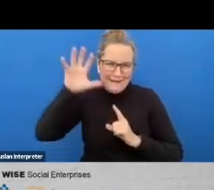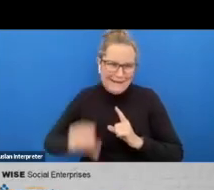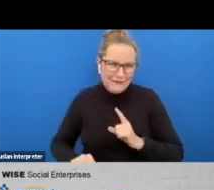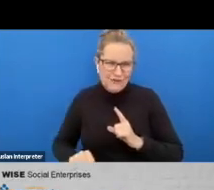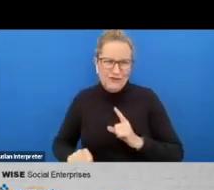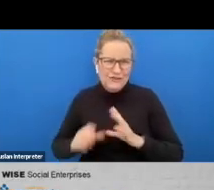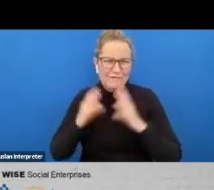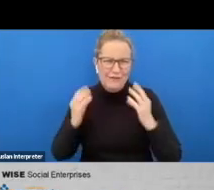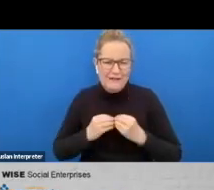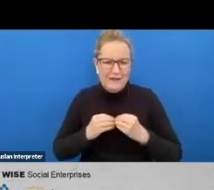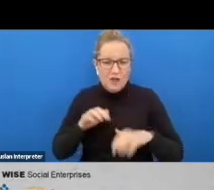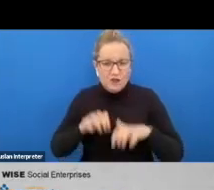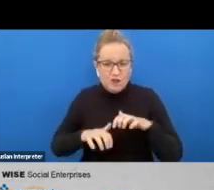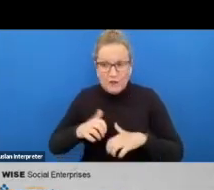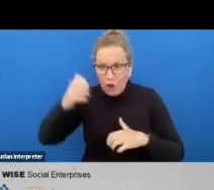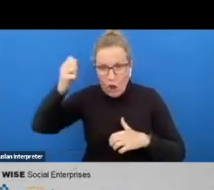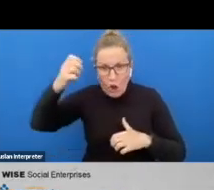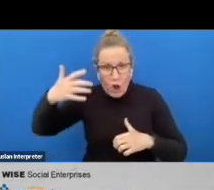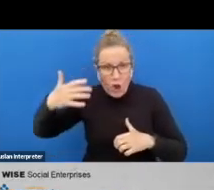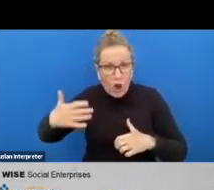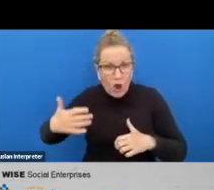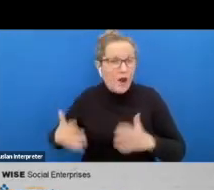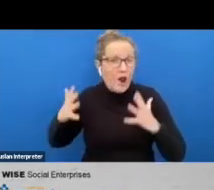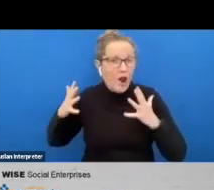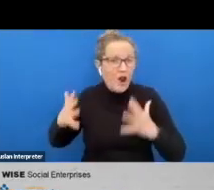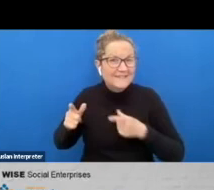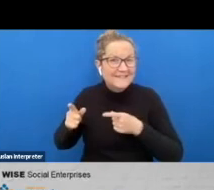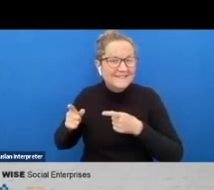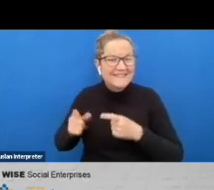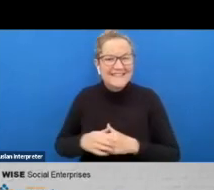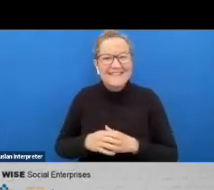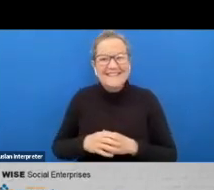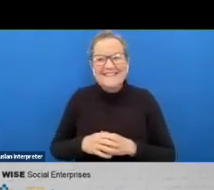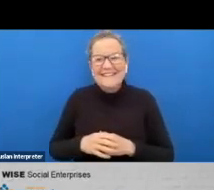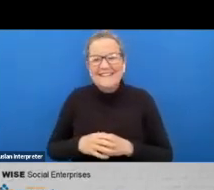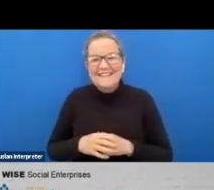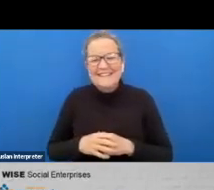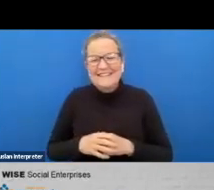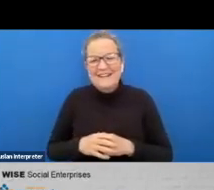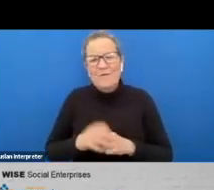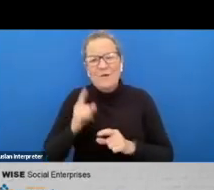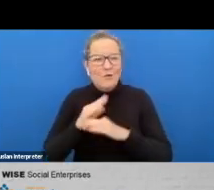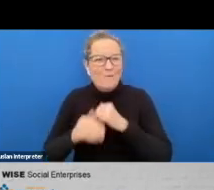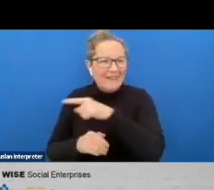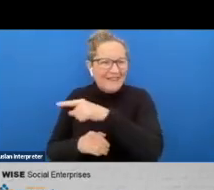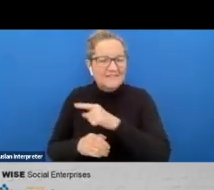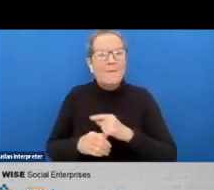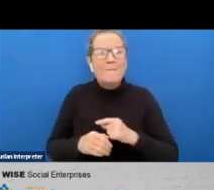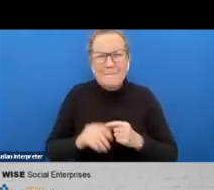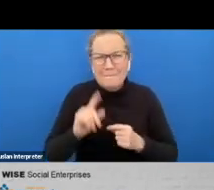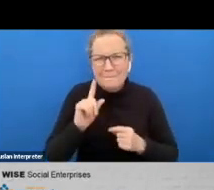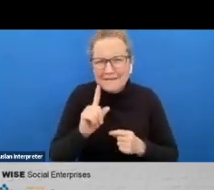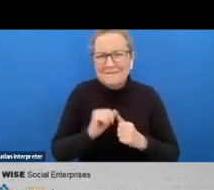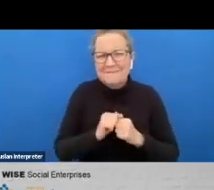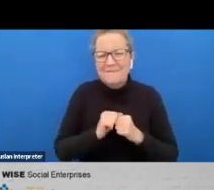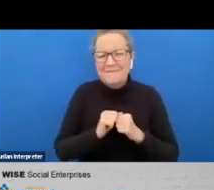activity that's been happening in the chat um so we might want to just um get into that but i would also one of the things that we did uh in the